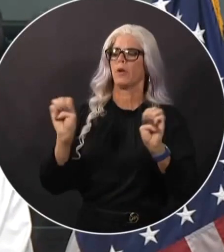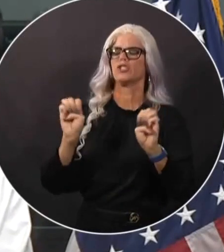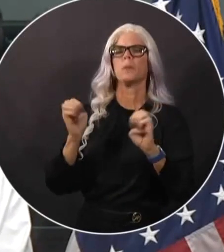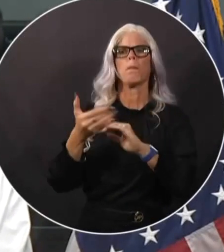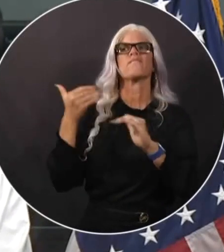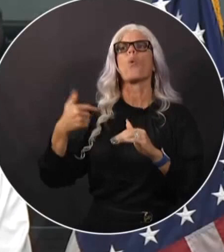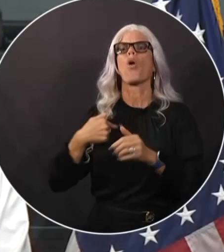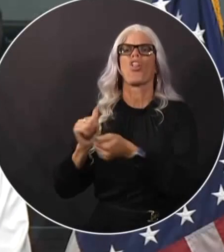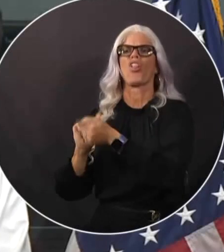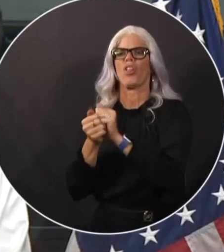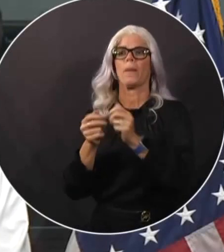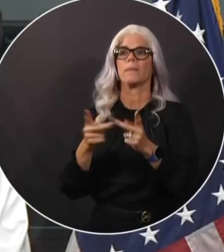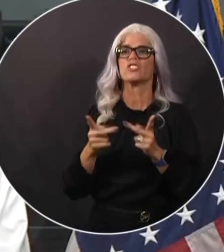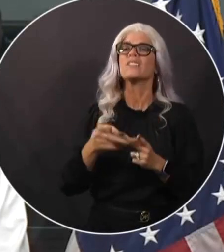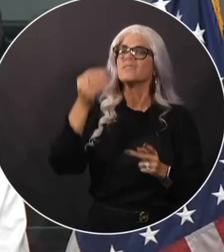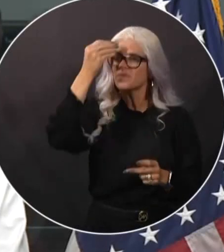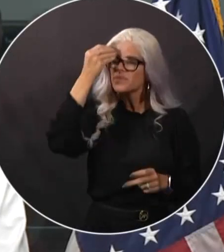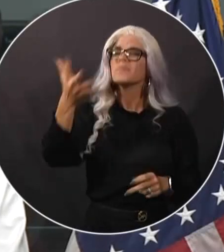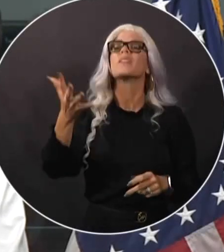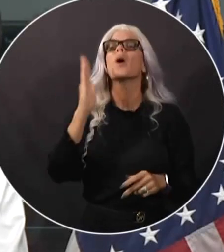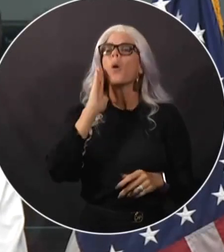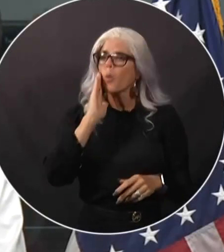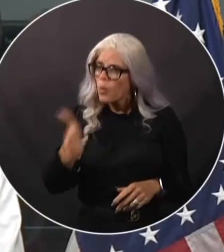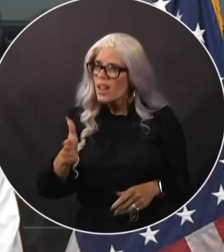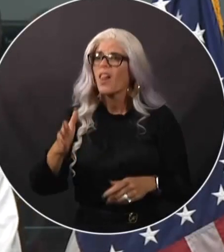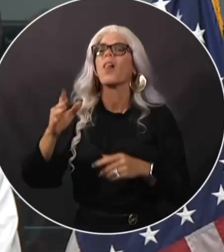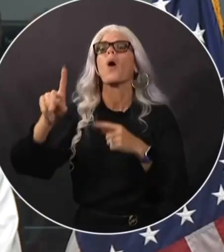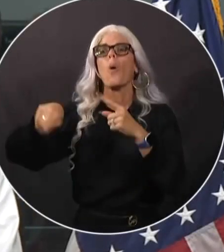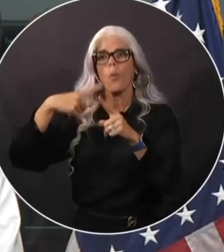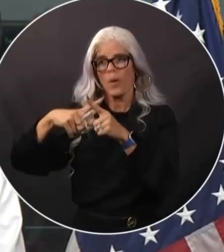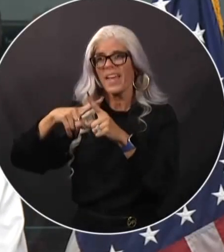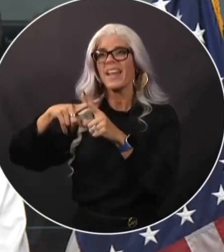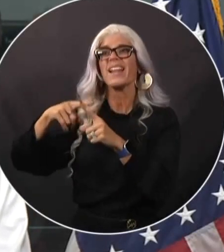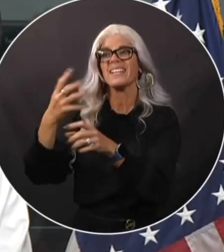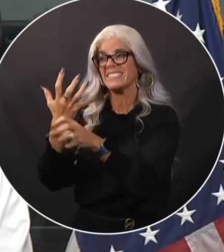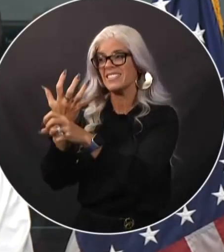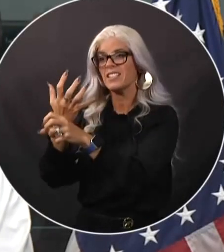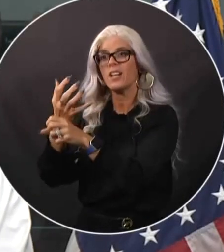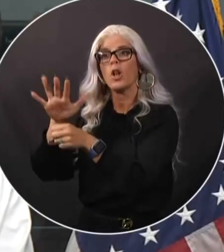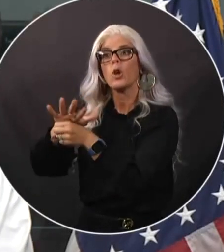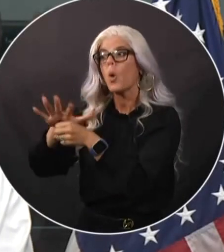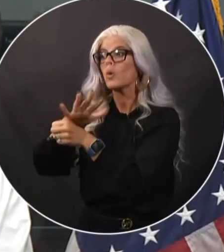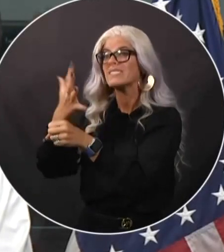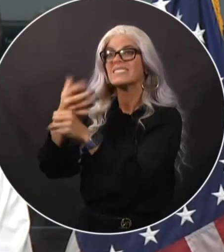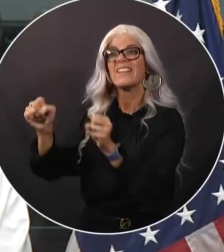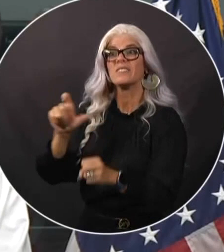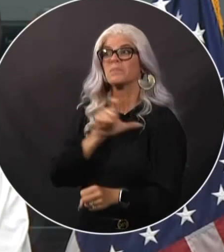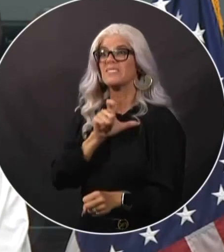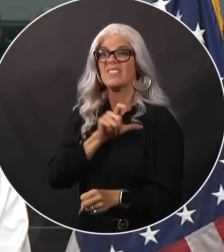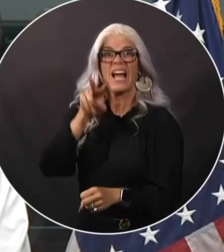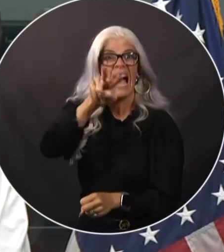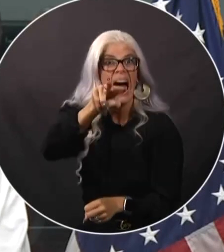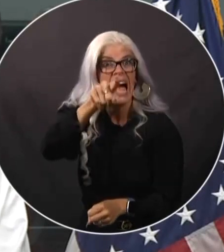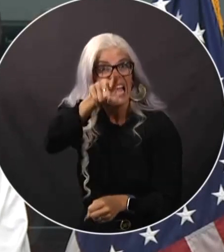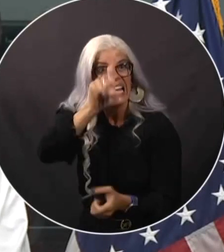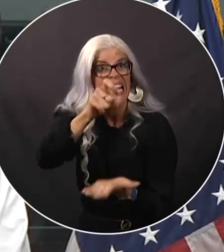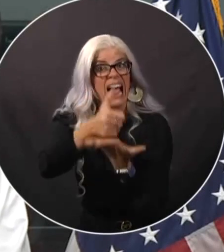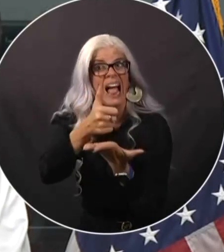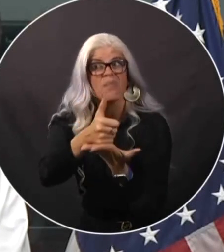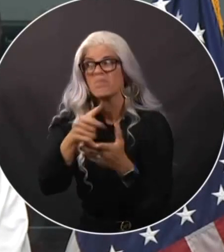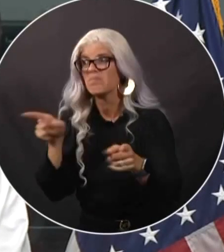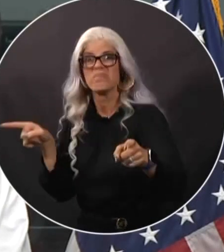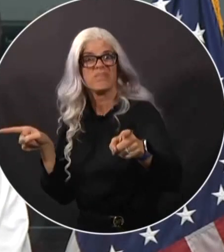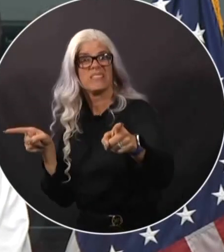There will come a point in time when local public safety officials will not be able to respond to your help, your